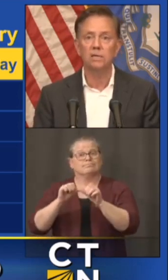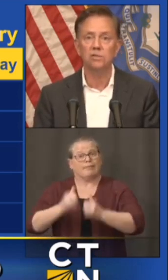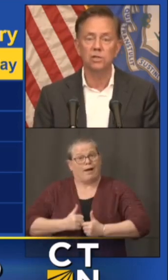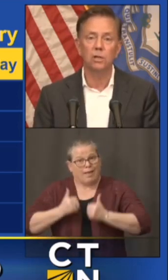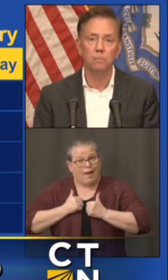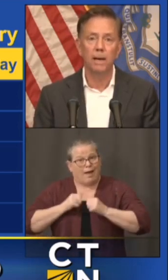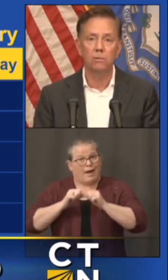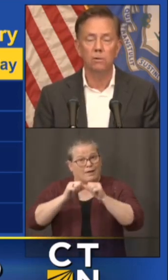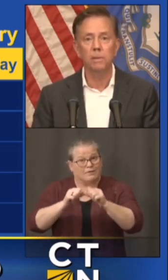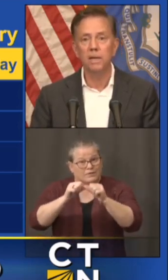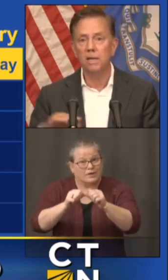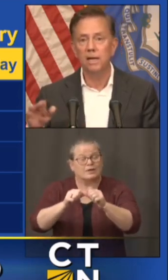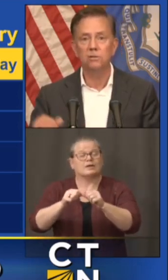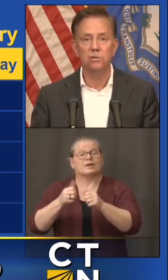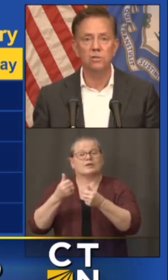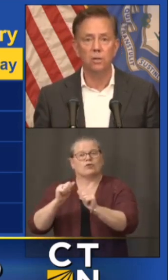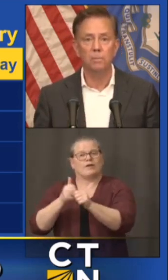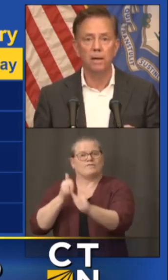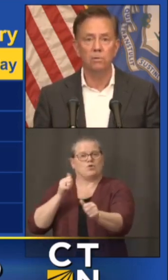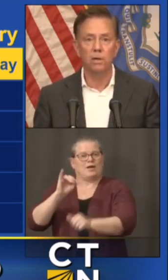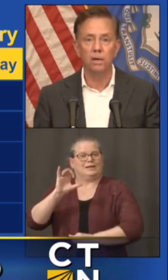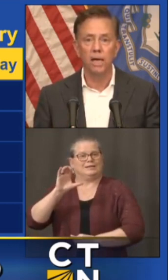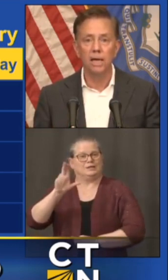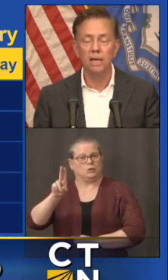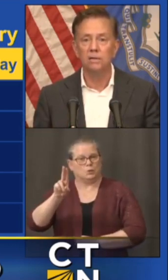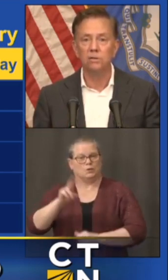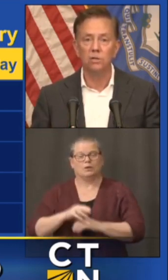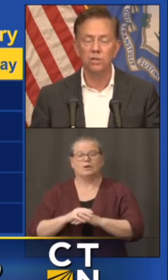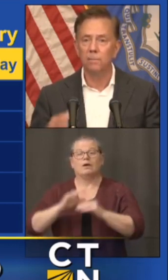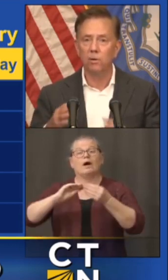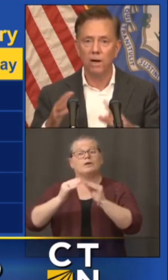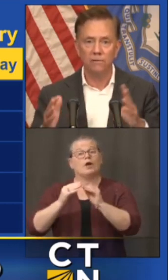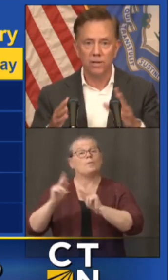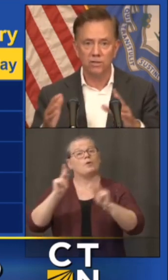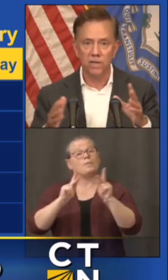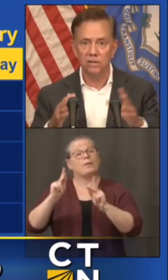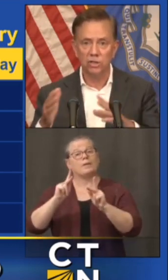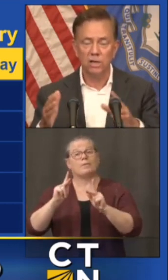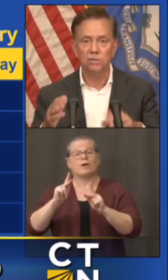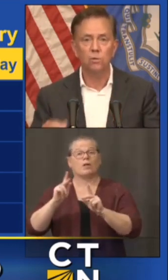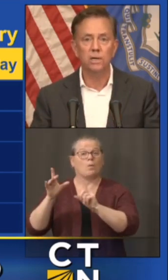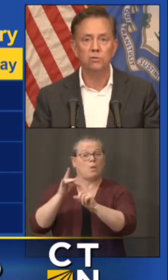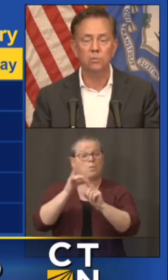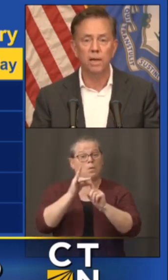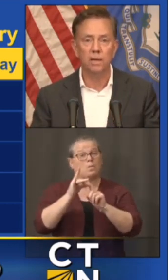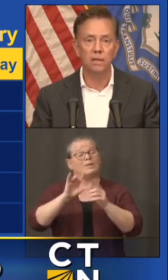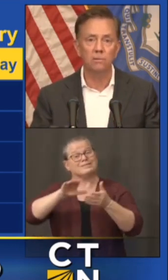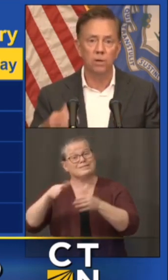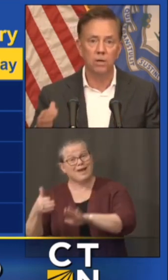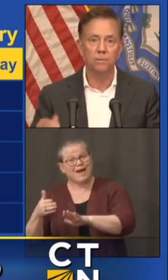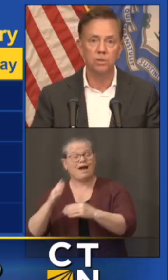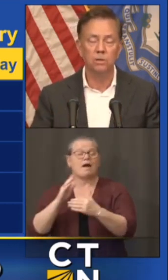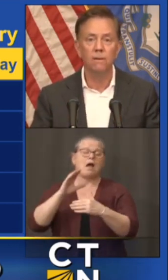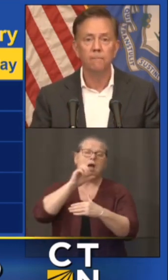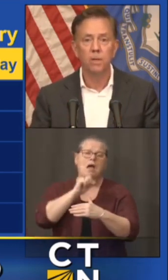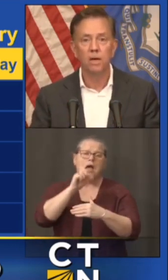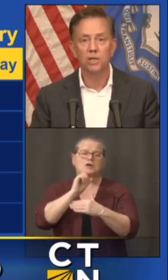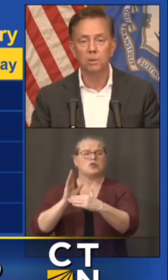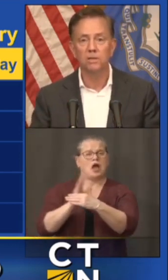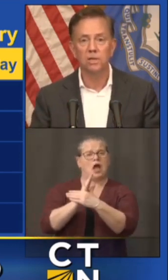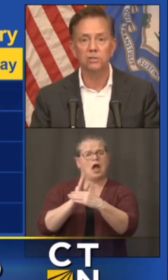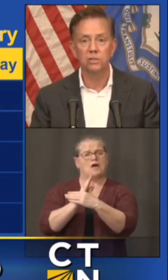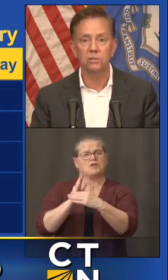fatalities still about or median age is still about 80 so the demographics have not changed quite as dramatically when it comes to